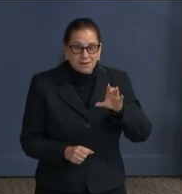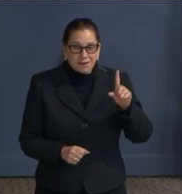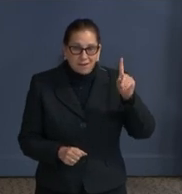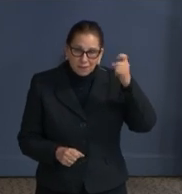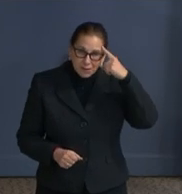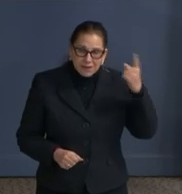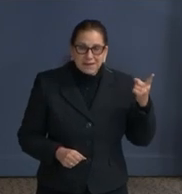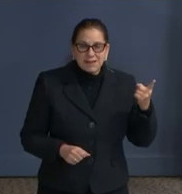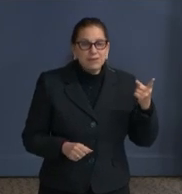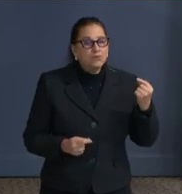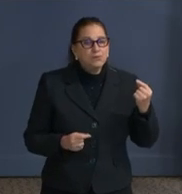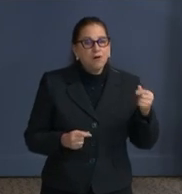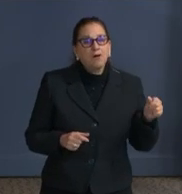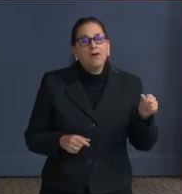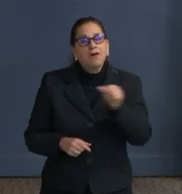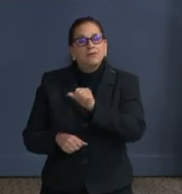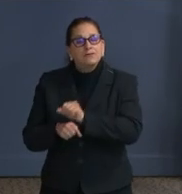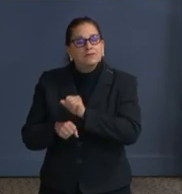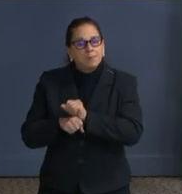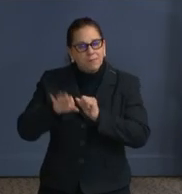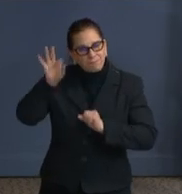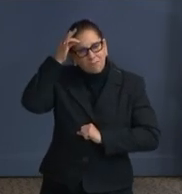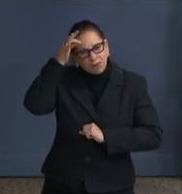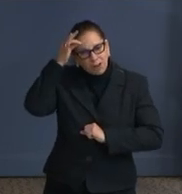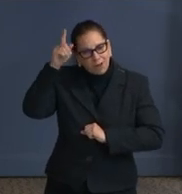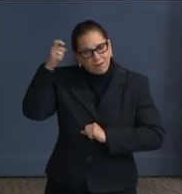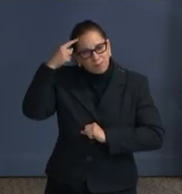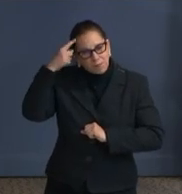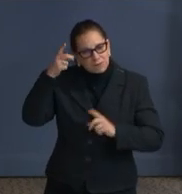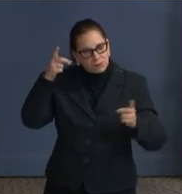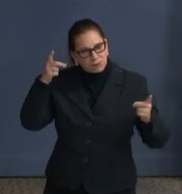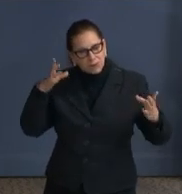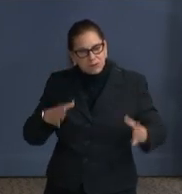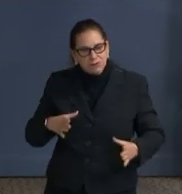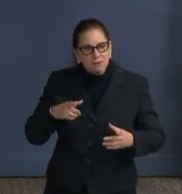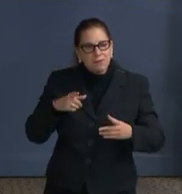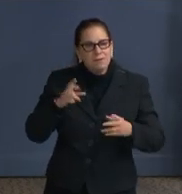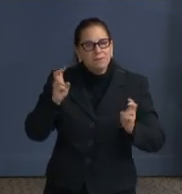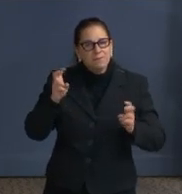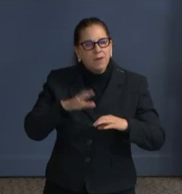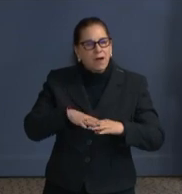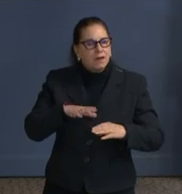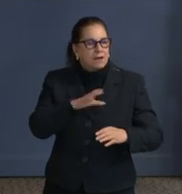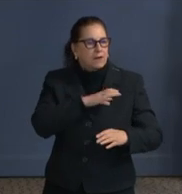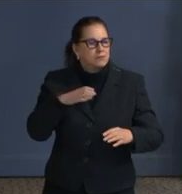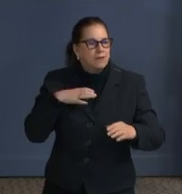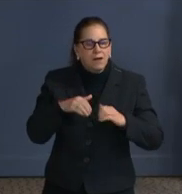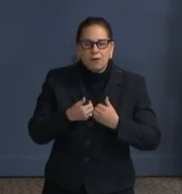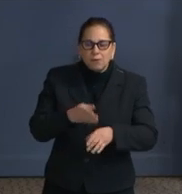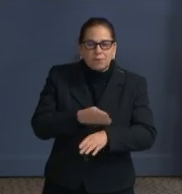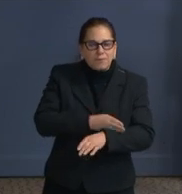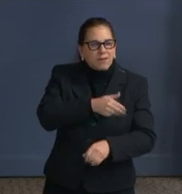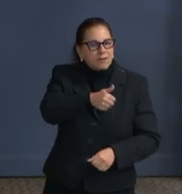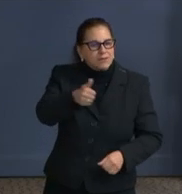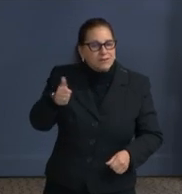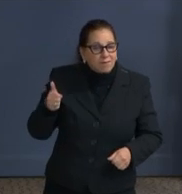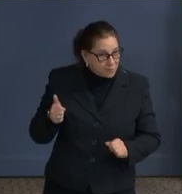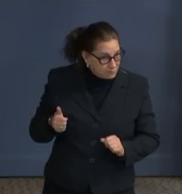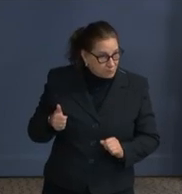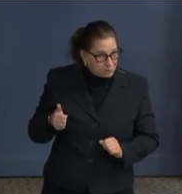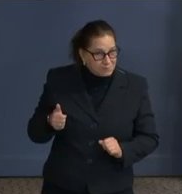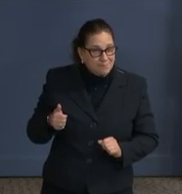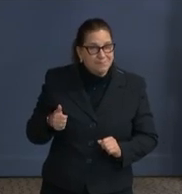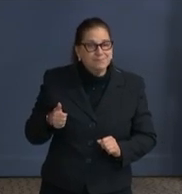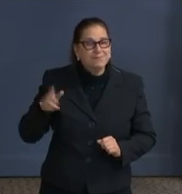the director of the federal government's performance improvement council. In that role, he led the implementation of federal policies on